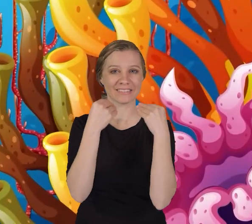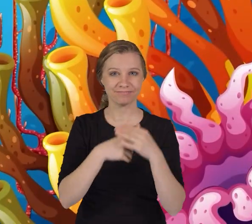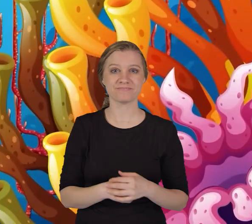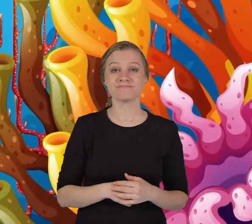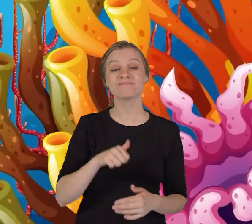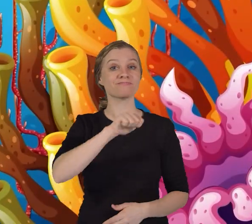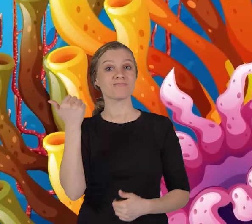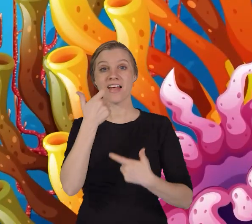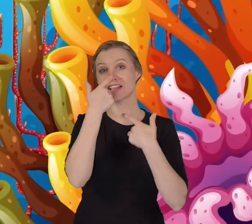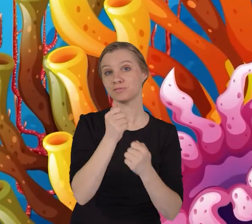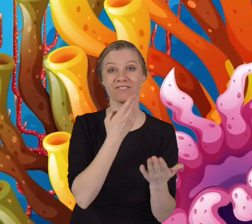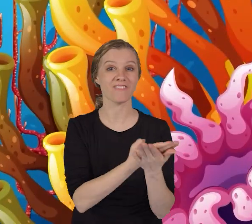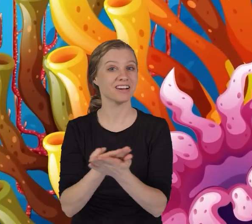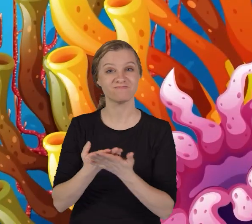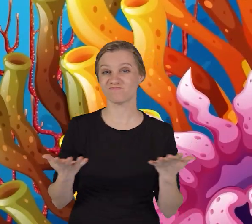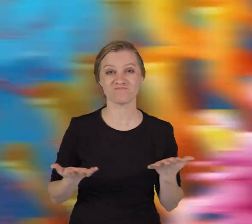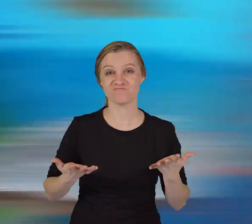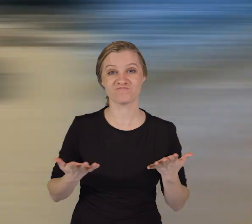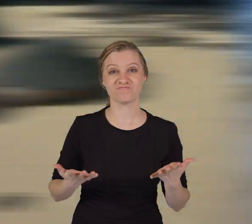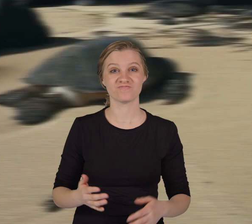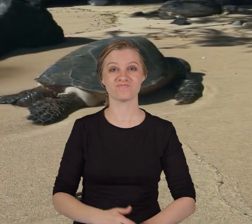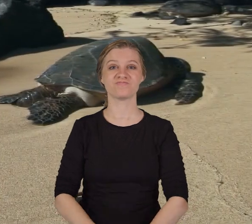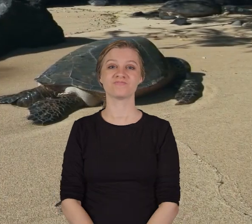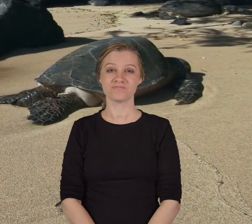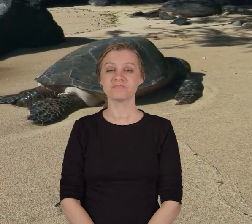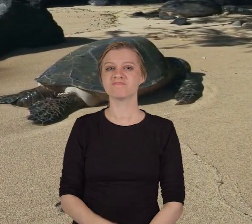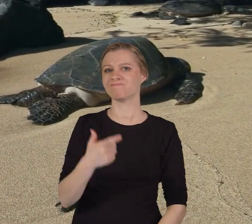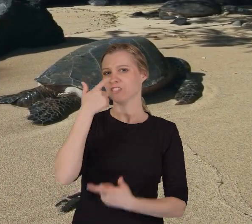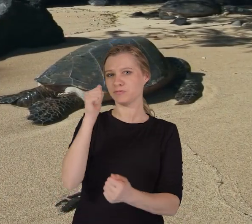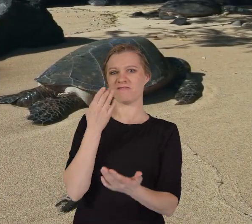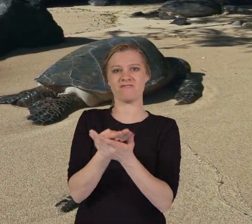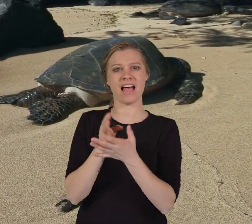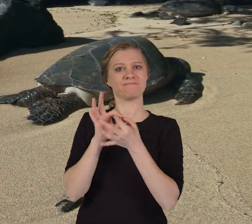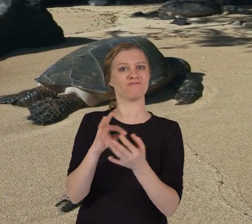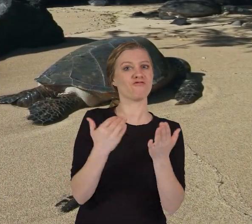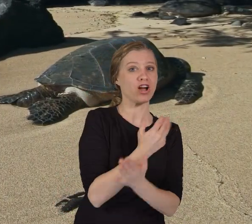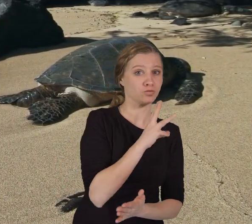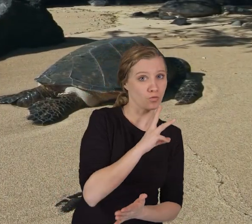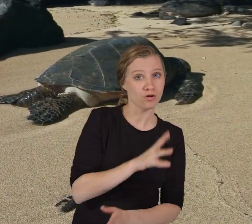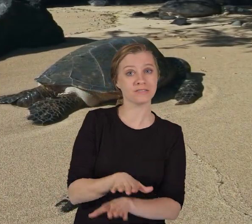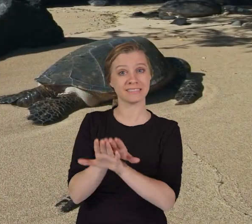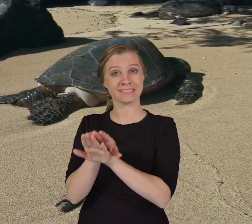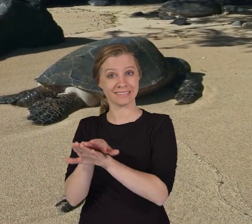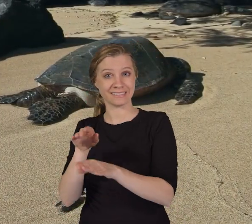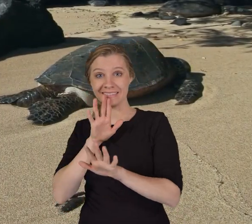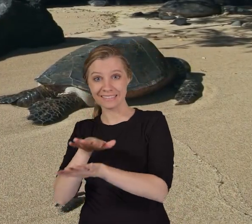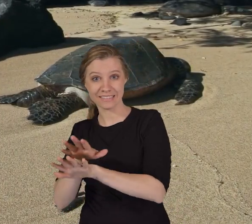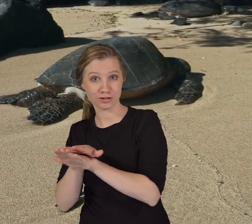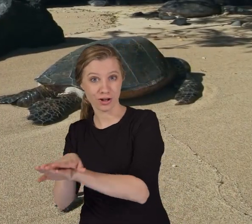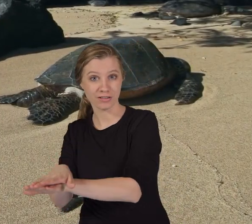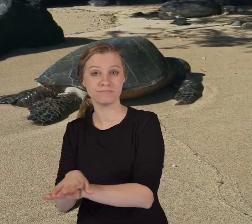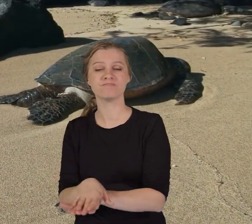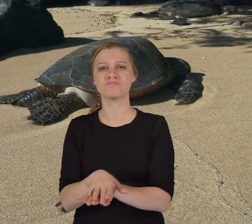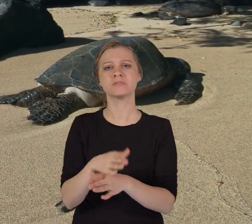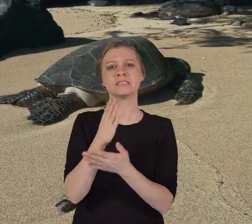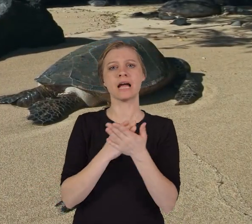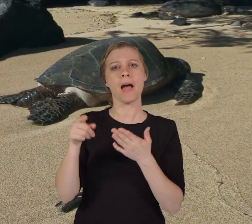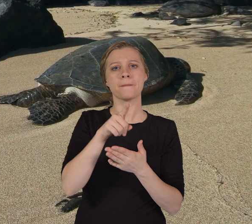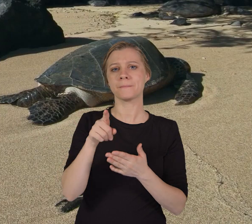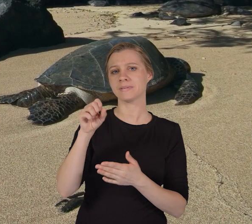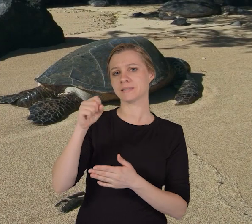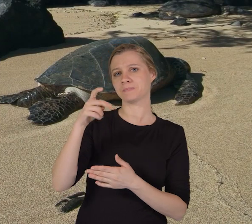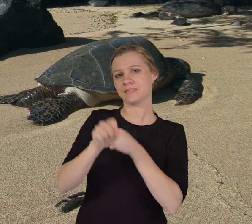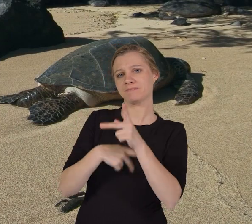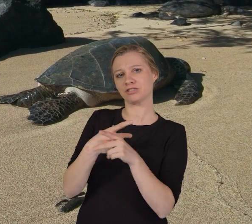Other interesting facts. One interesting fact about freshwater and sea turtles is the ability of